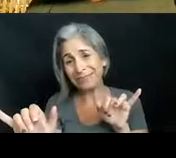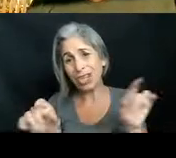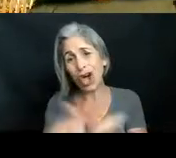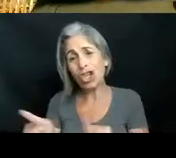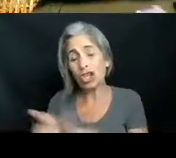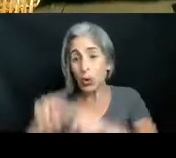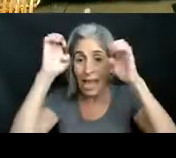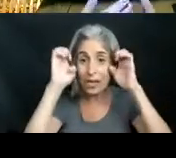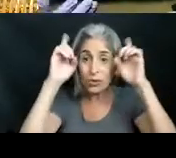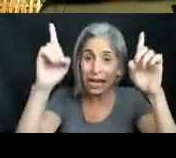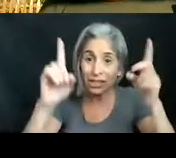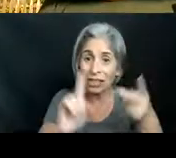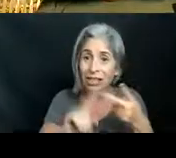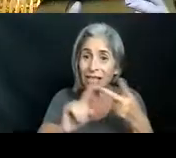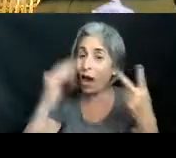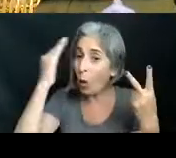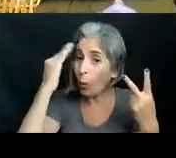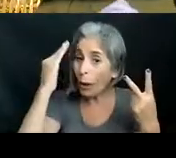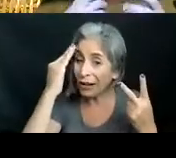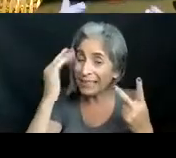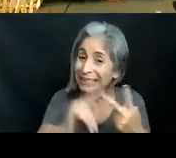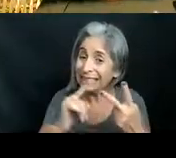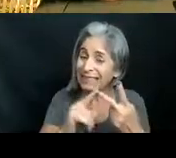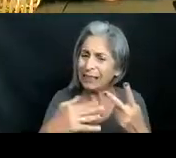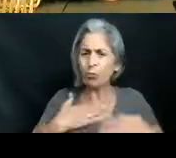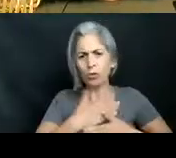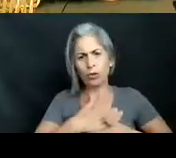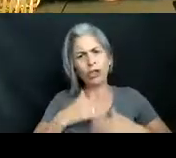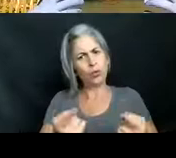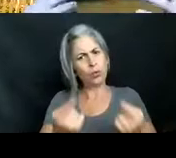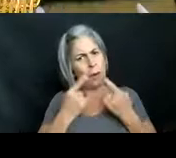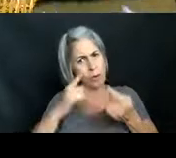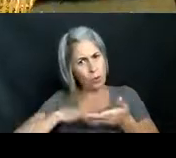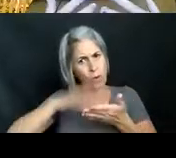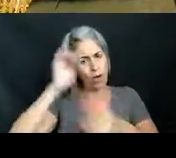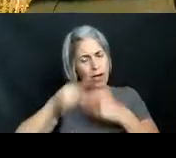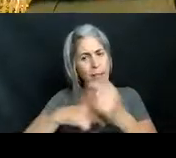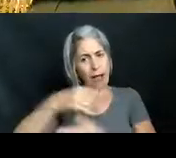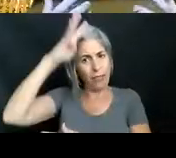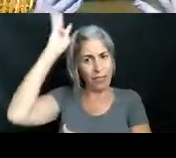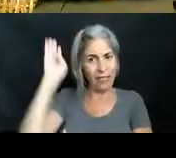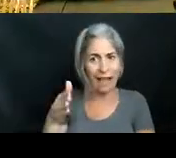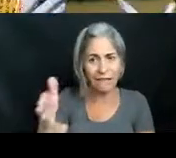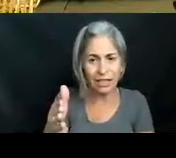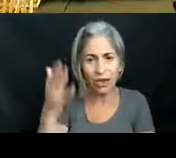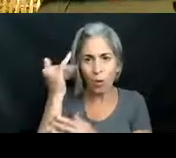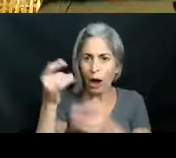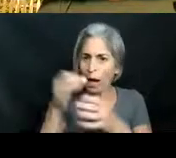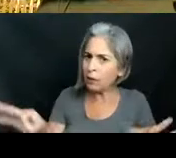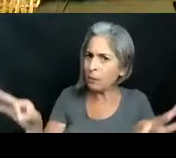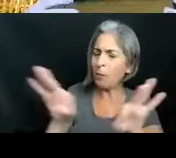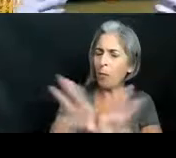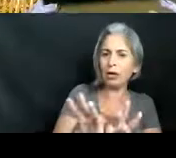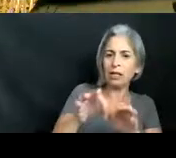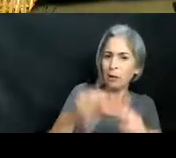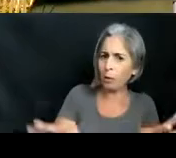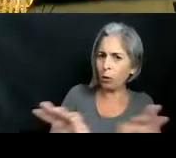and awareness, so I appreciate you all coming today and learning a little bit about the lionfish and why they are so significant, and it's important to know about them